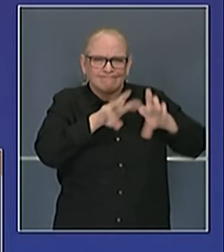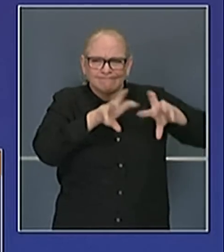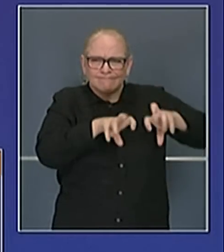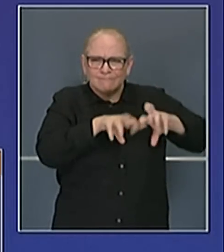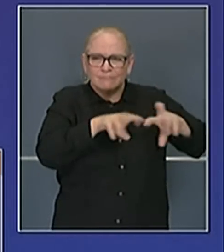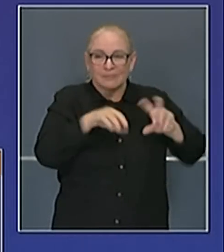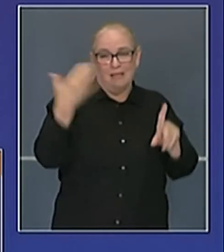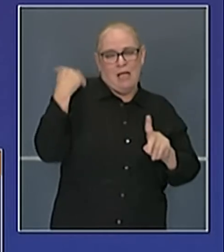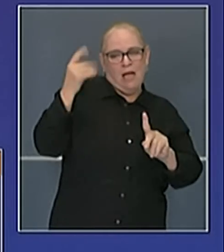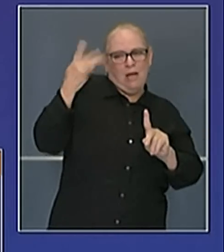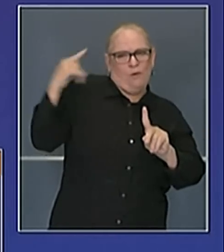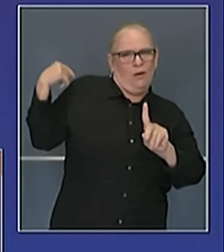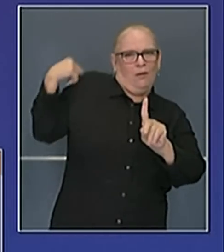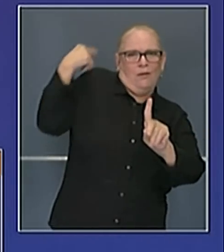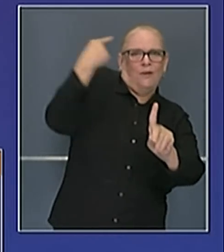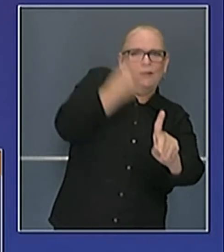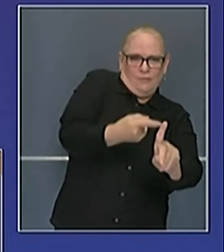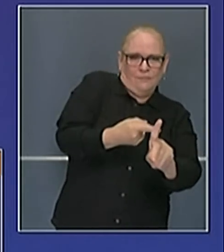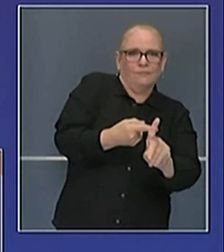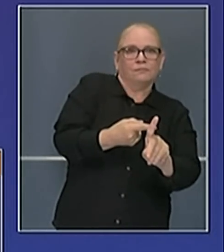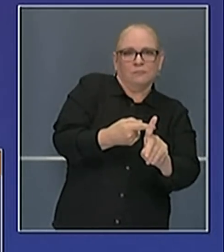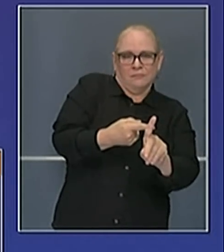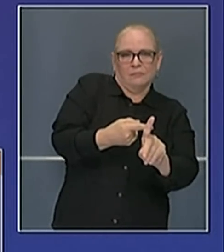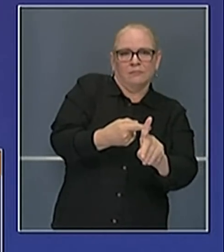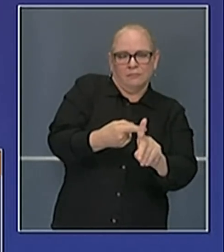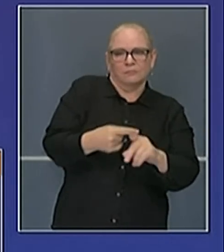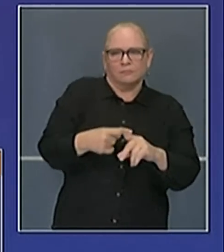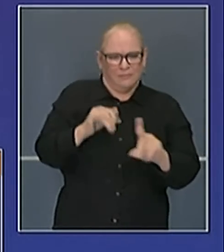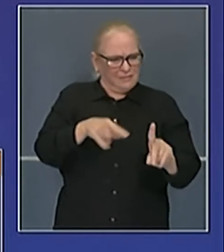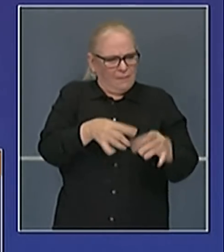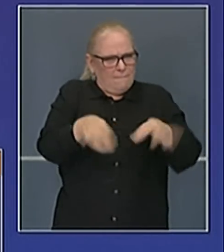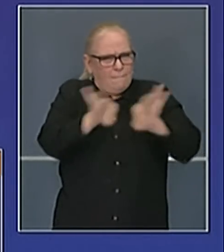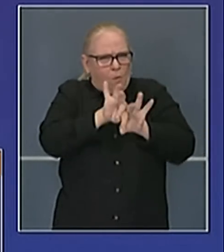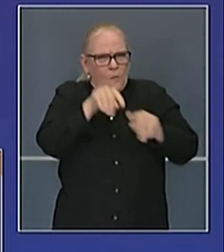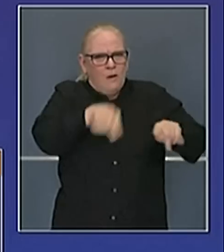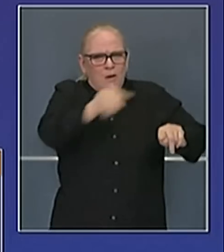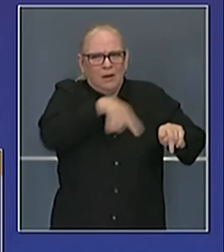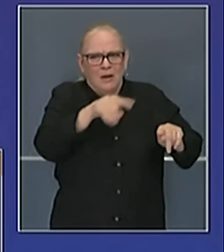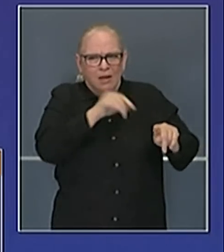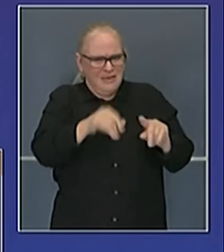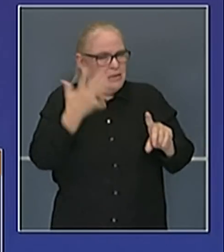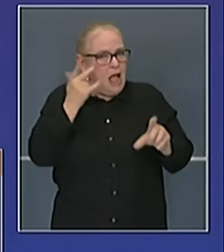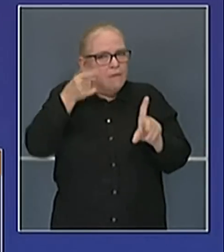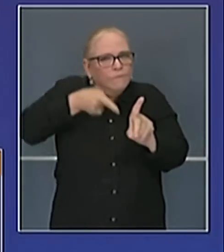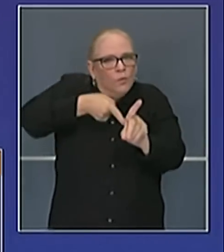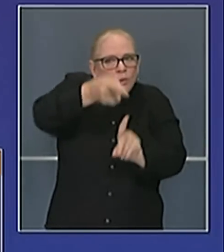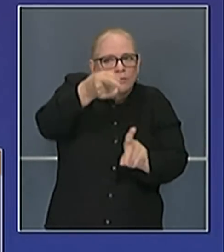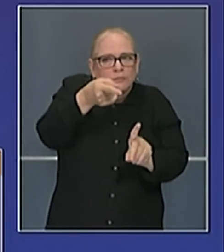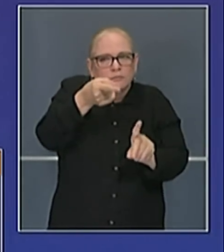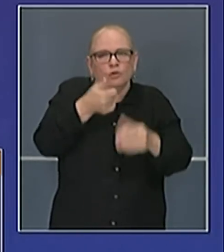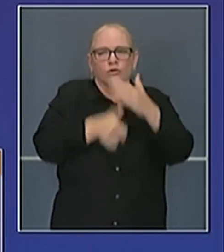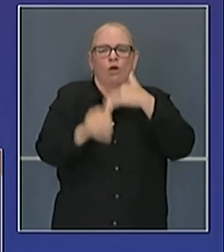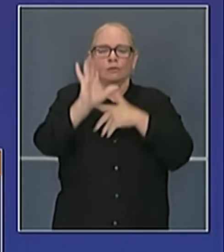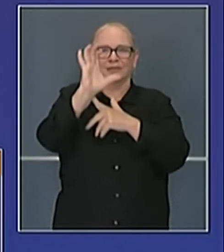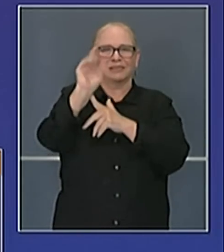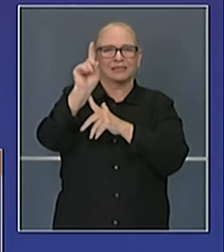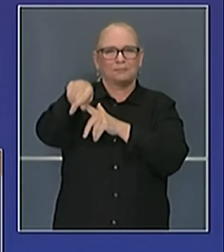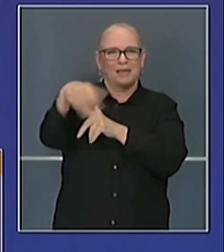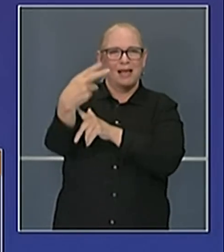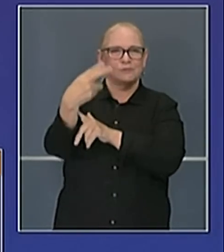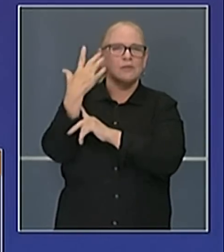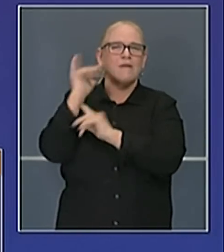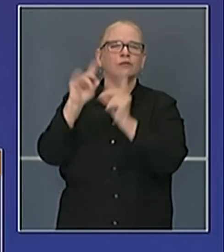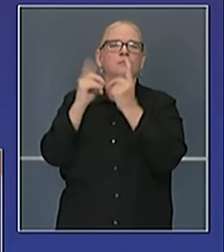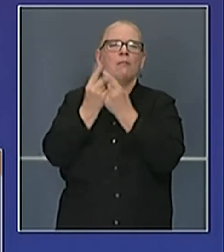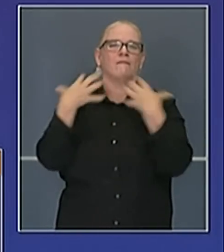Committee was put in play within the state of California, CDPH, Department of Public Health. We now have advanced